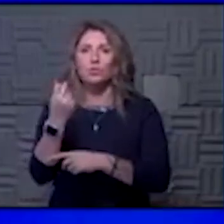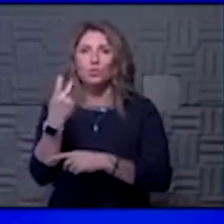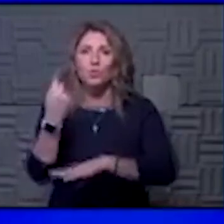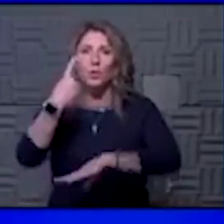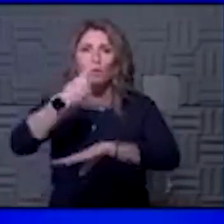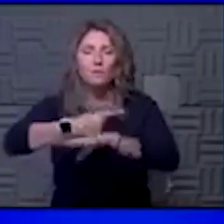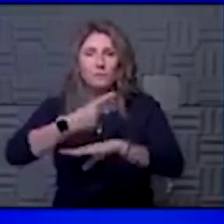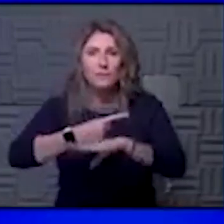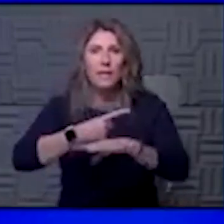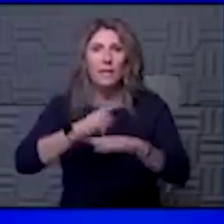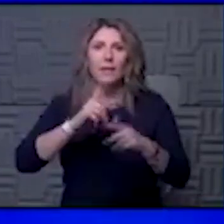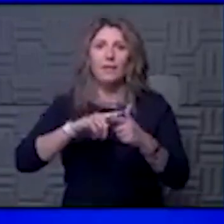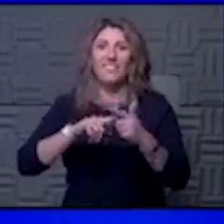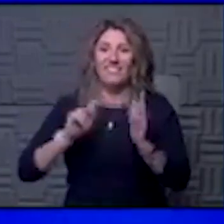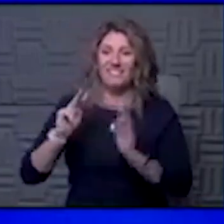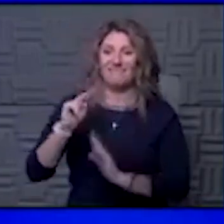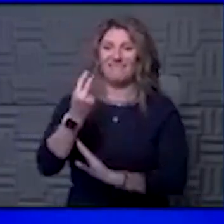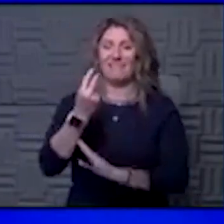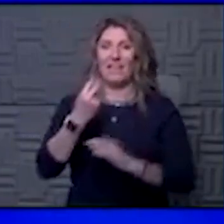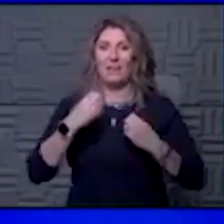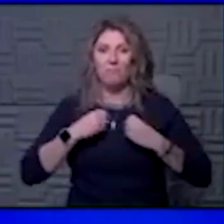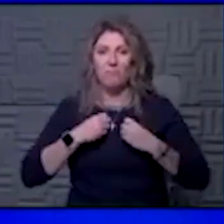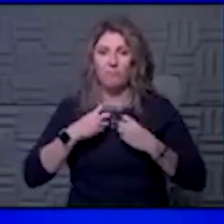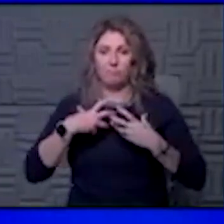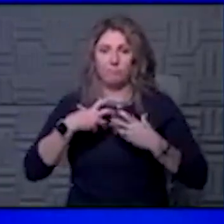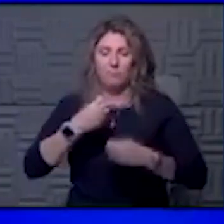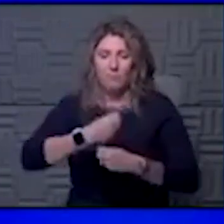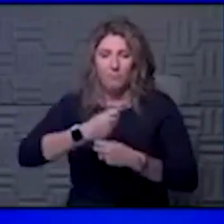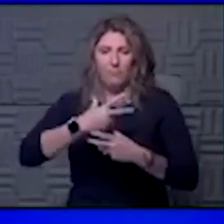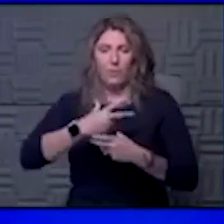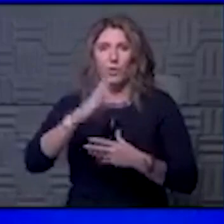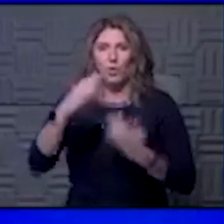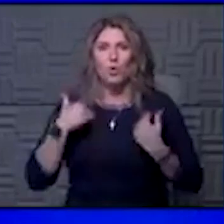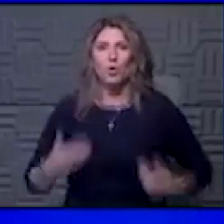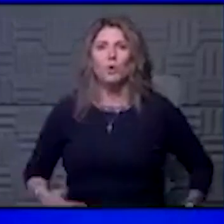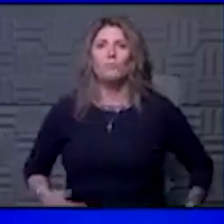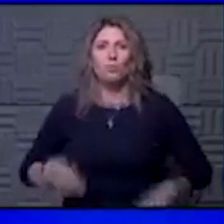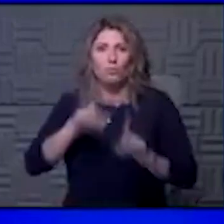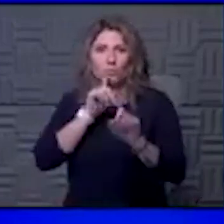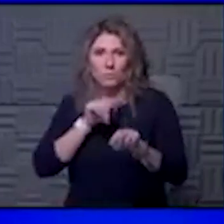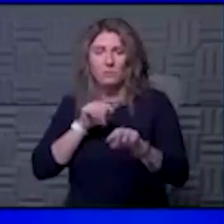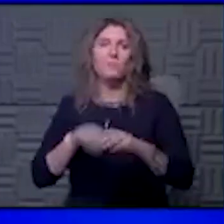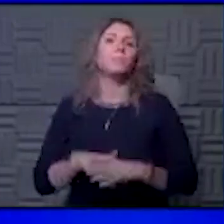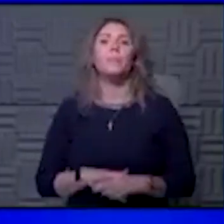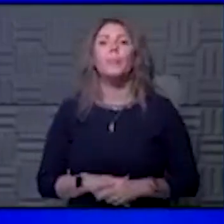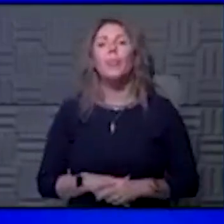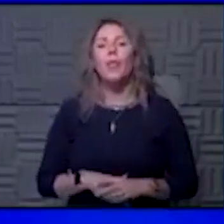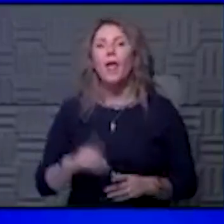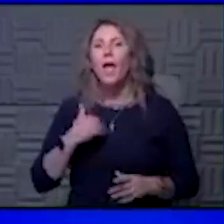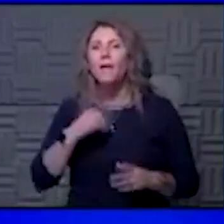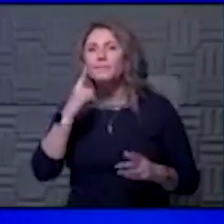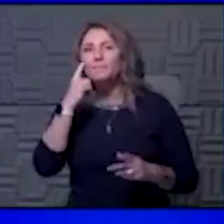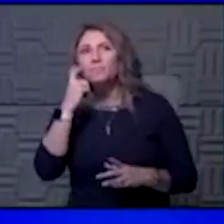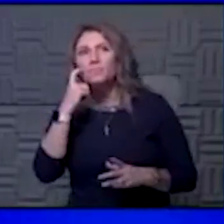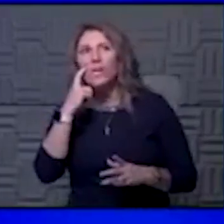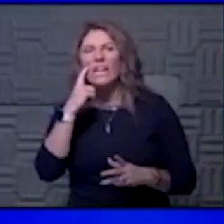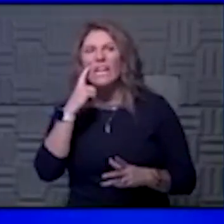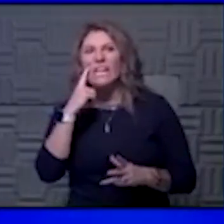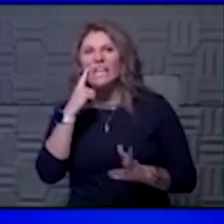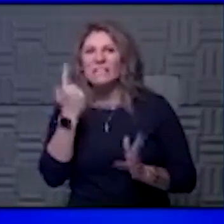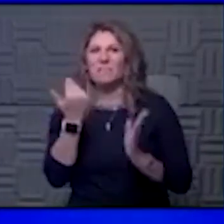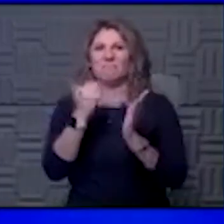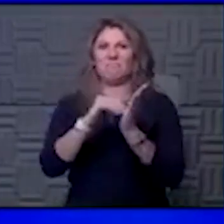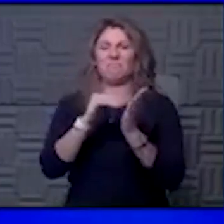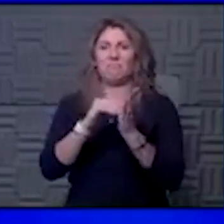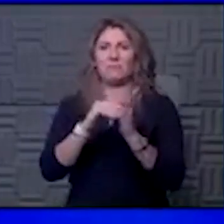that second inflammatory phase or exaggerated immune response. I suspect that recurrence of symptoms was probably more of a